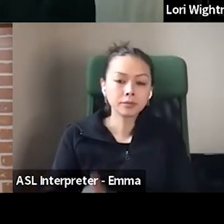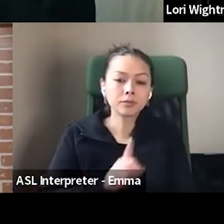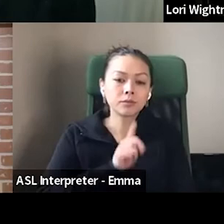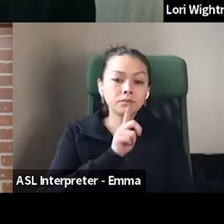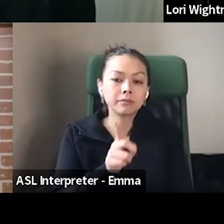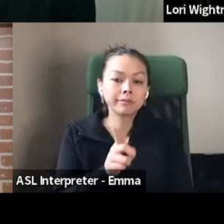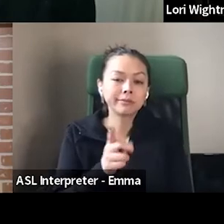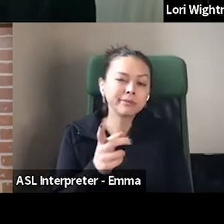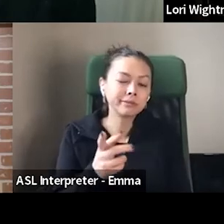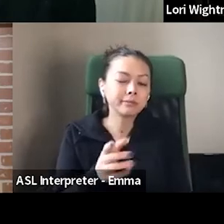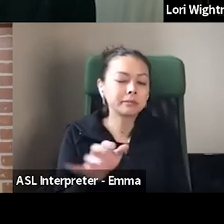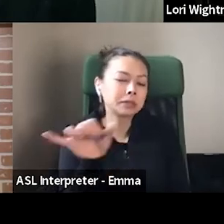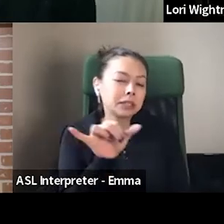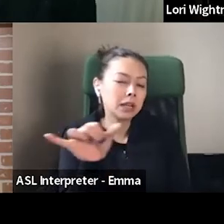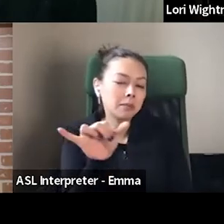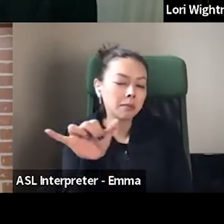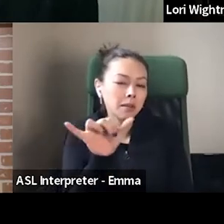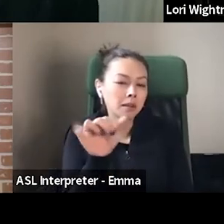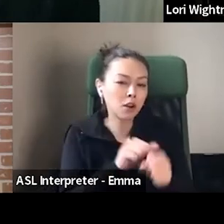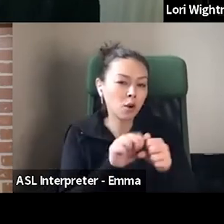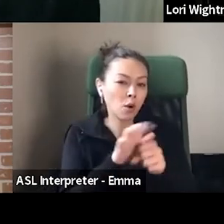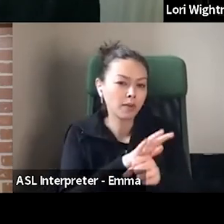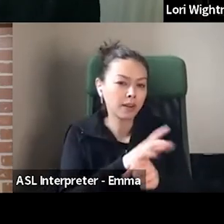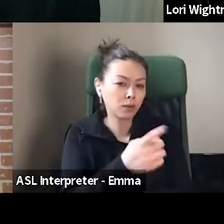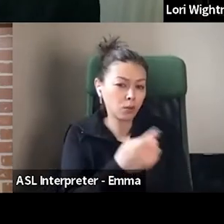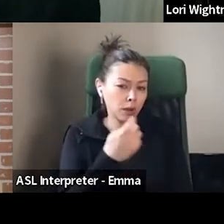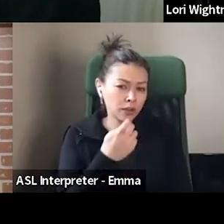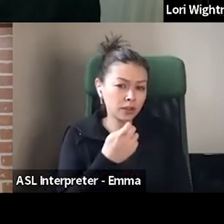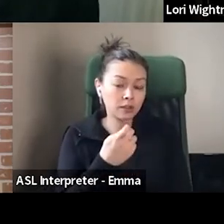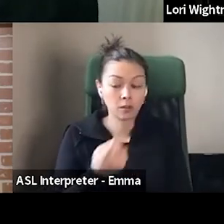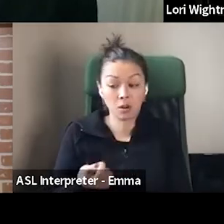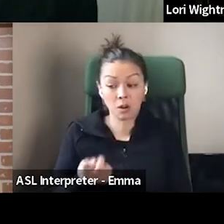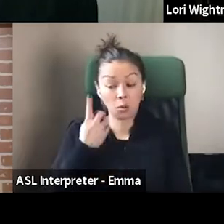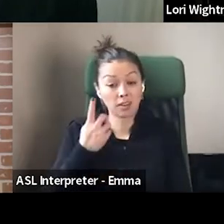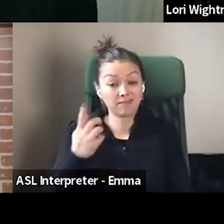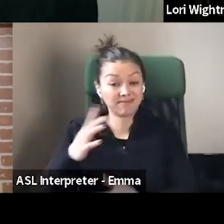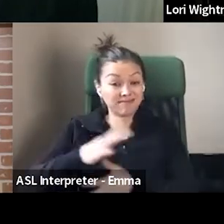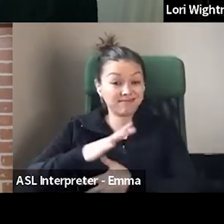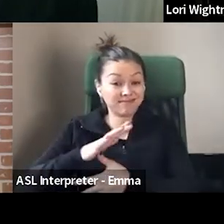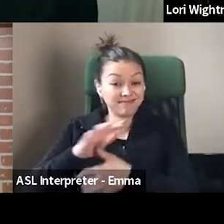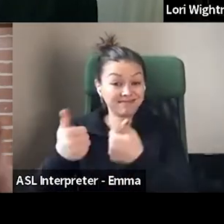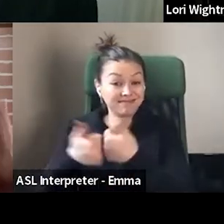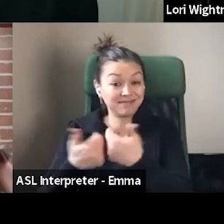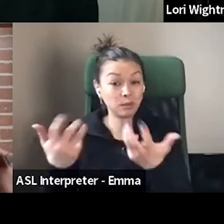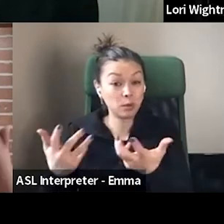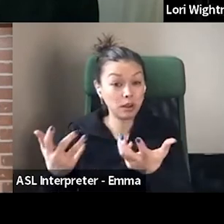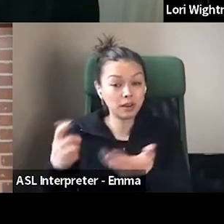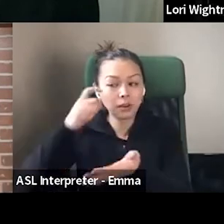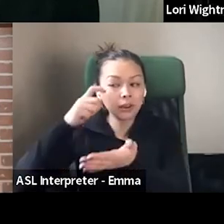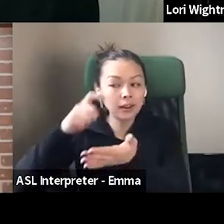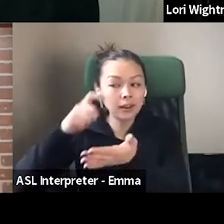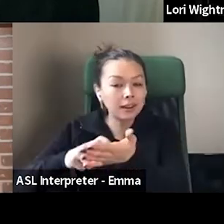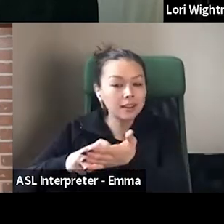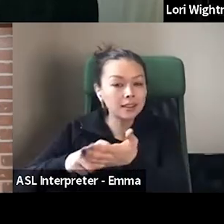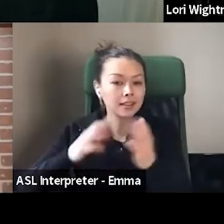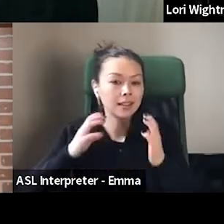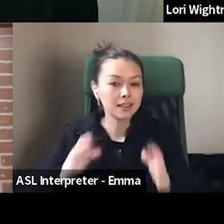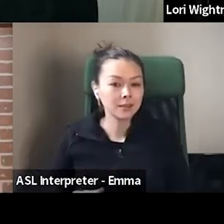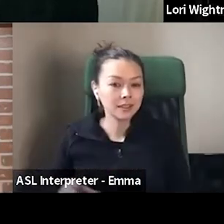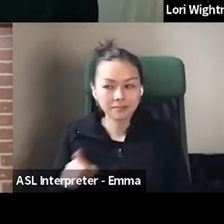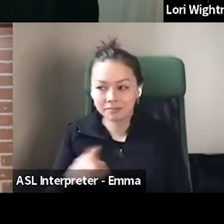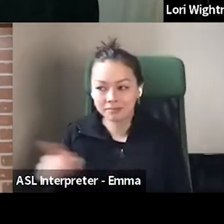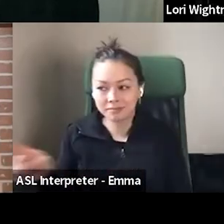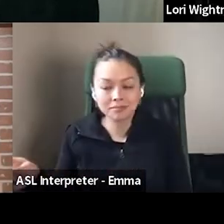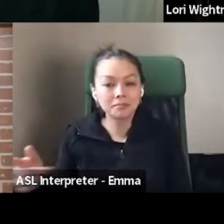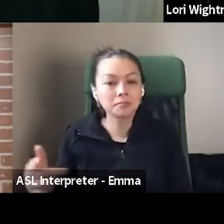One of the hardest things has been recognizing my customers. You know, they're wearing a mask and a hat and